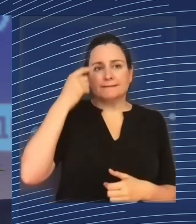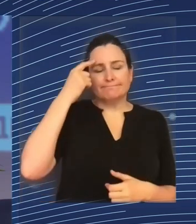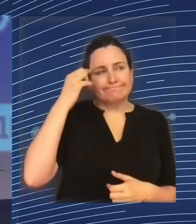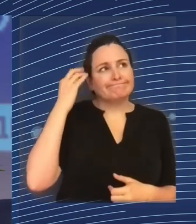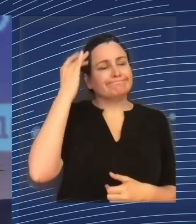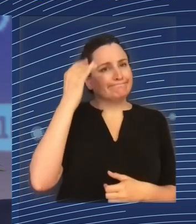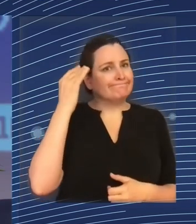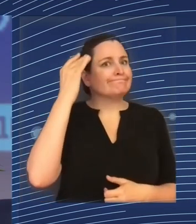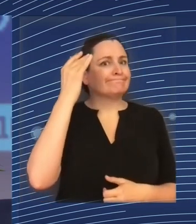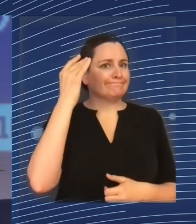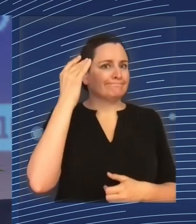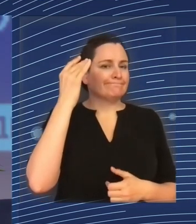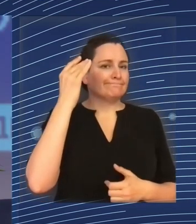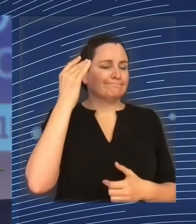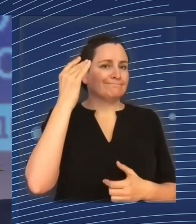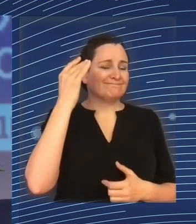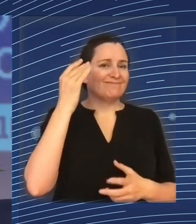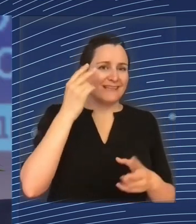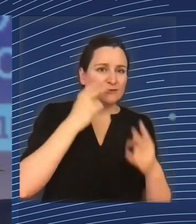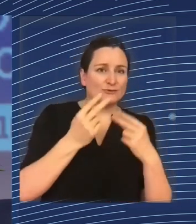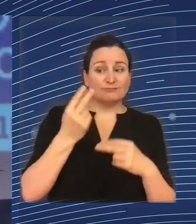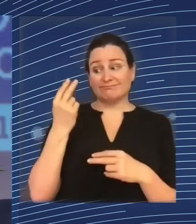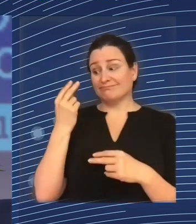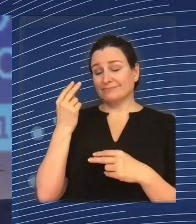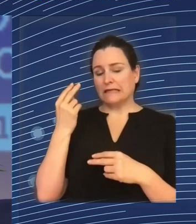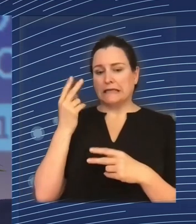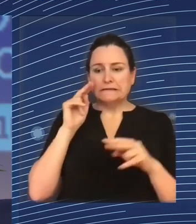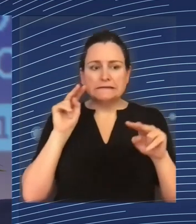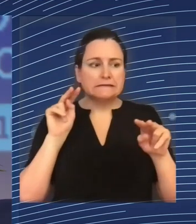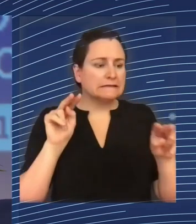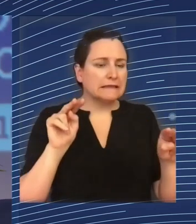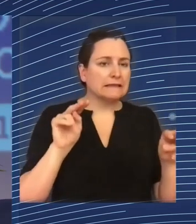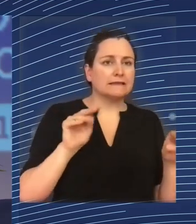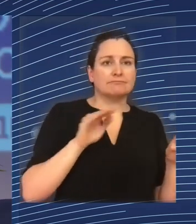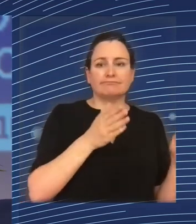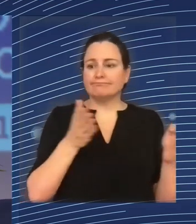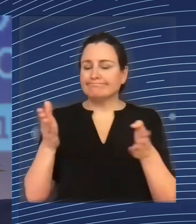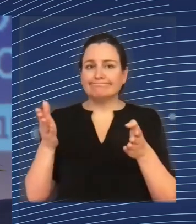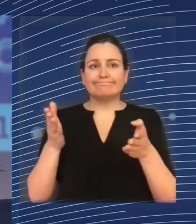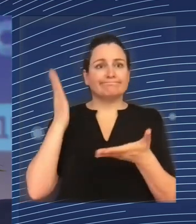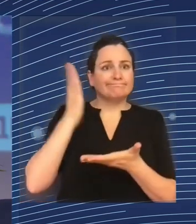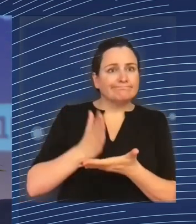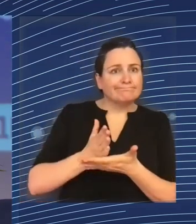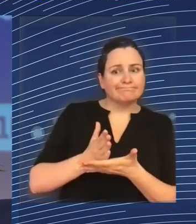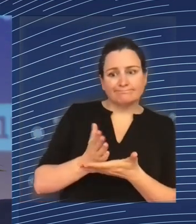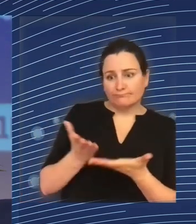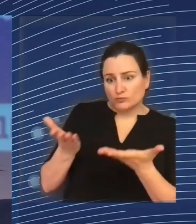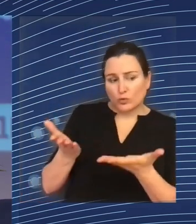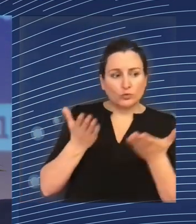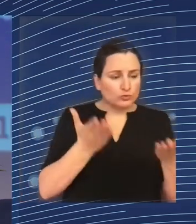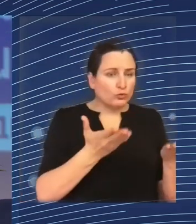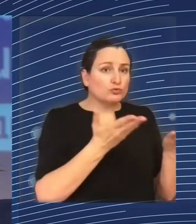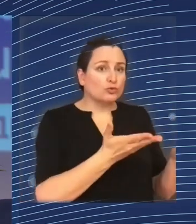how to better reflect the social reality. And I do agree with you that not all of the